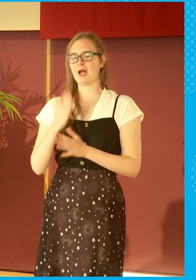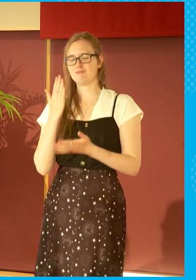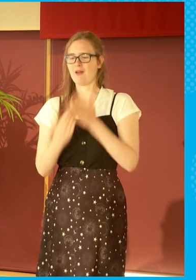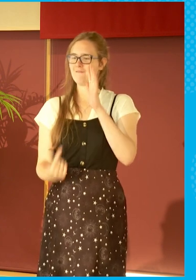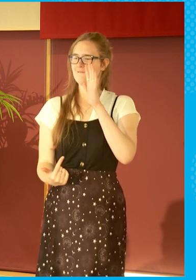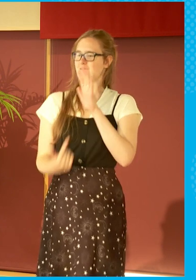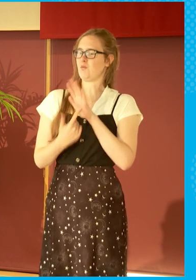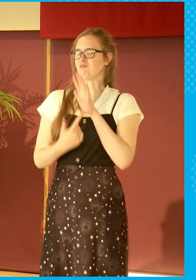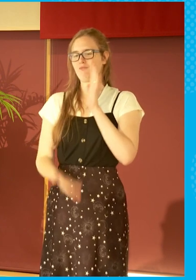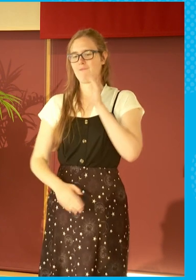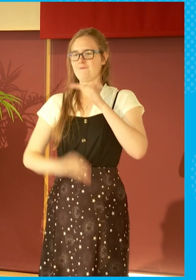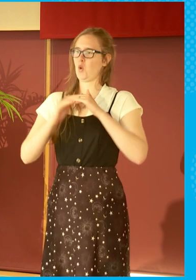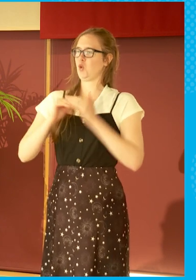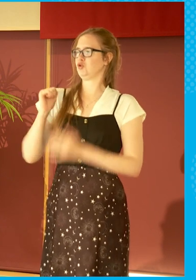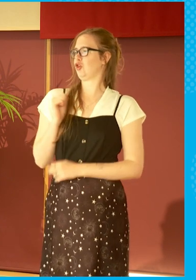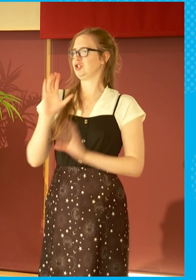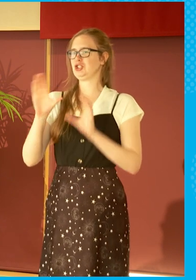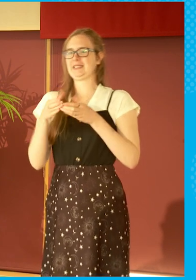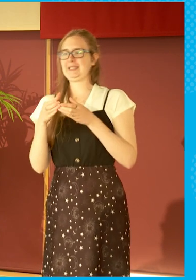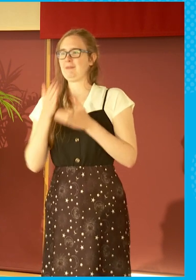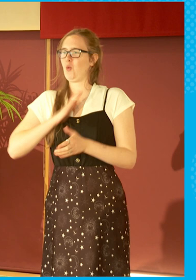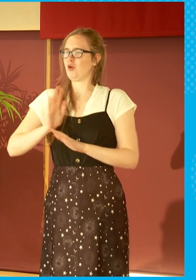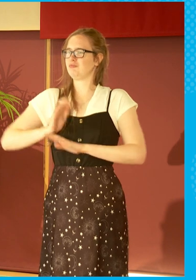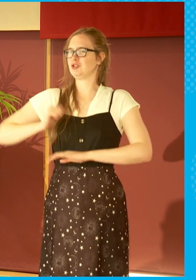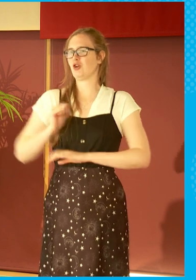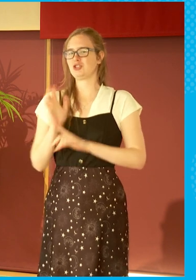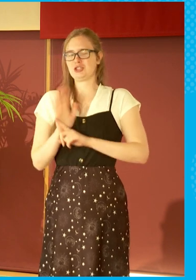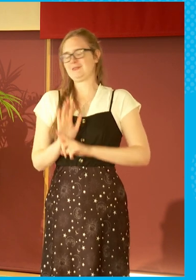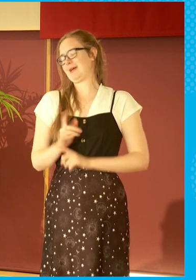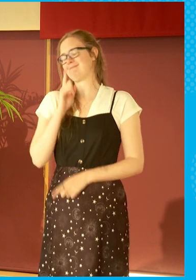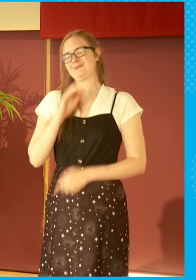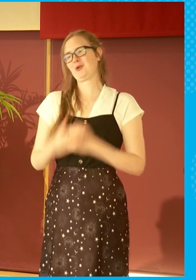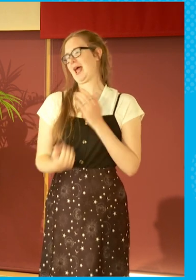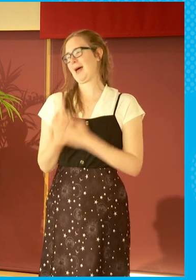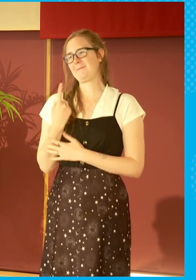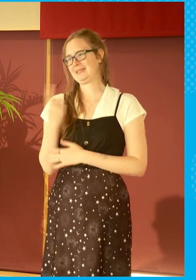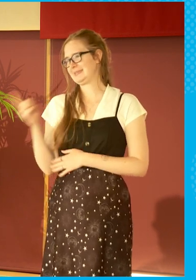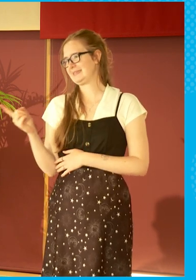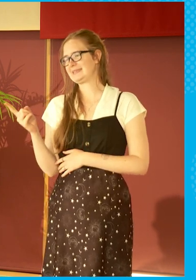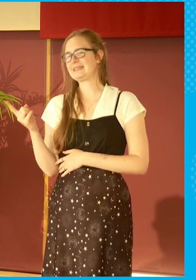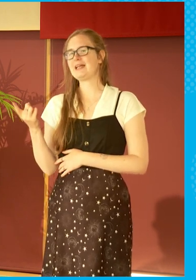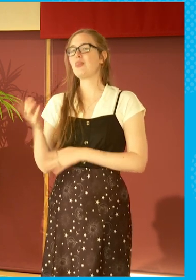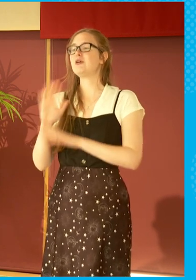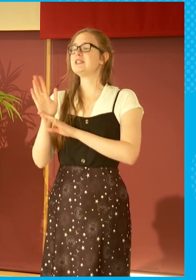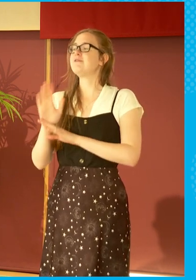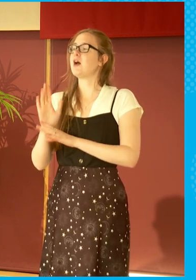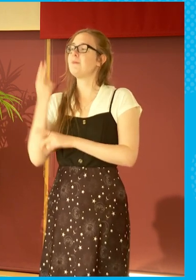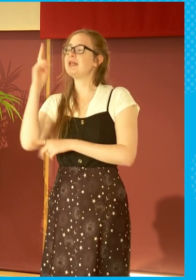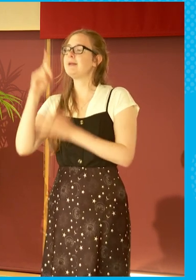team and I want to predominantly make a Scottish film. I can say that there's a film called Loch Ness that's getting worked on a big, there you go,